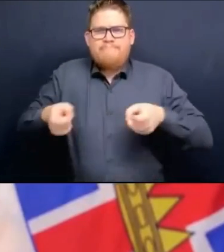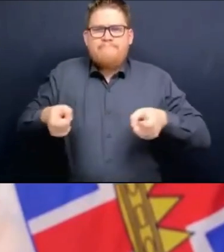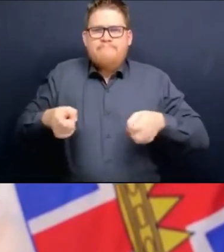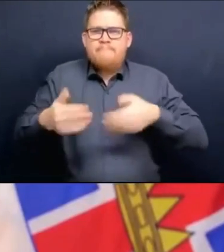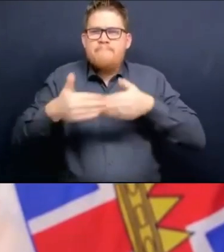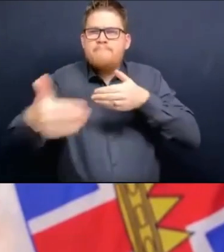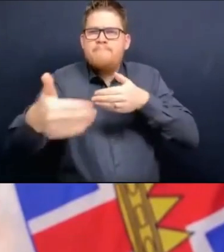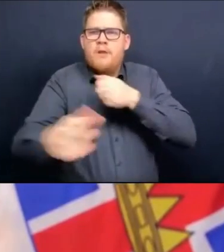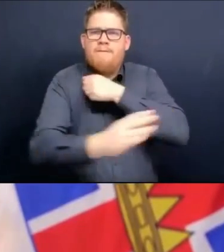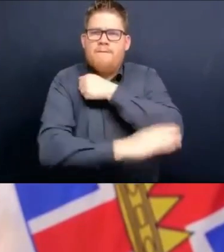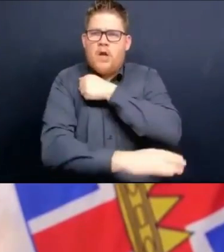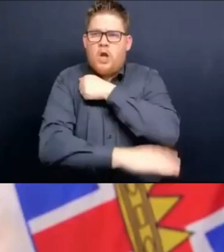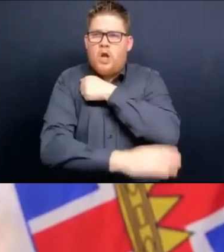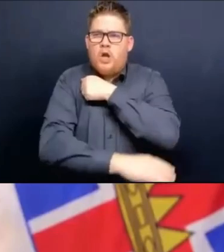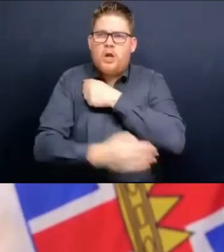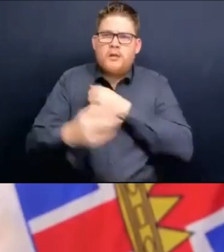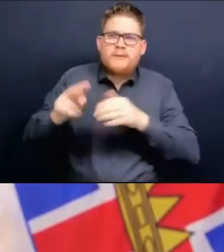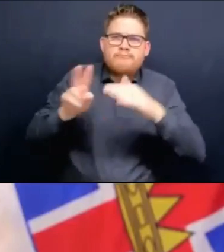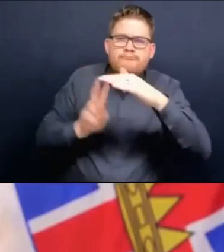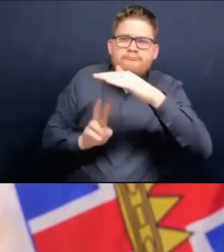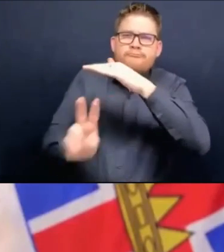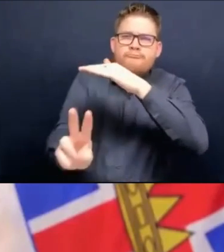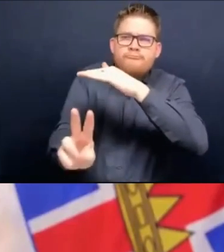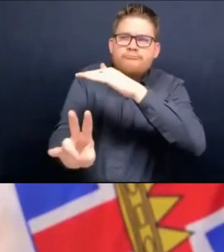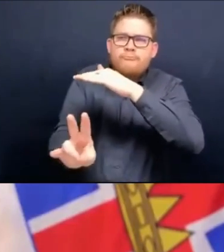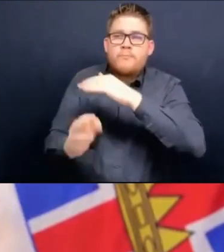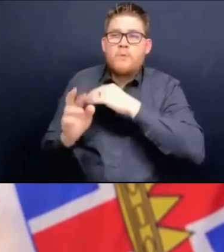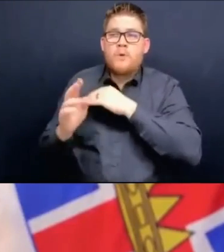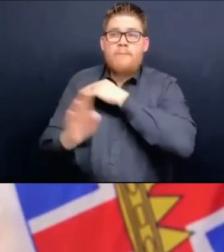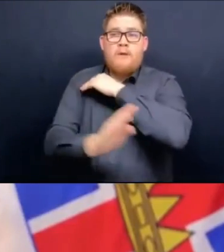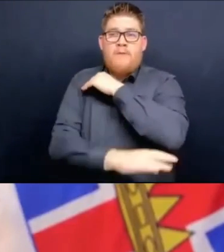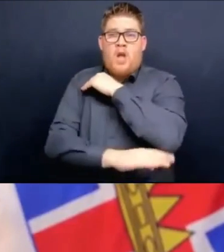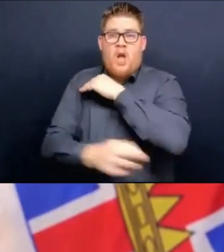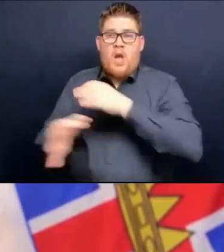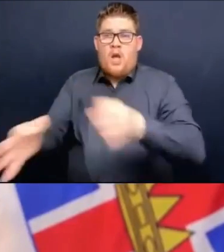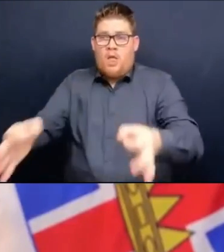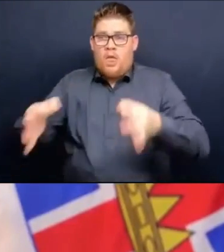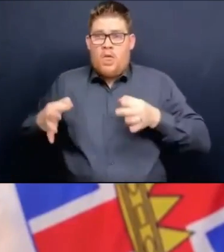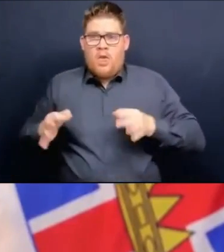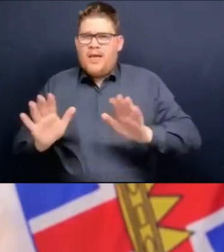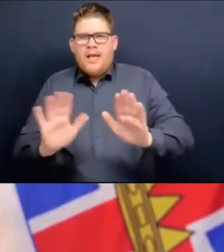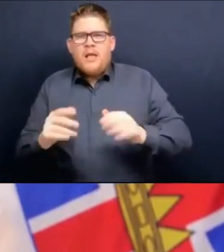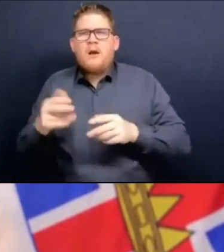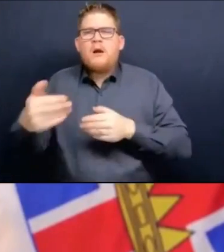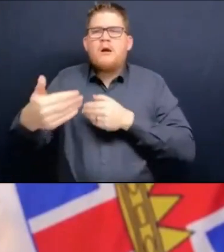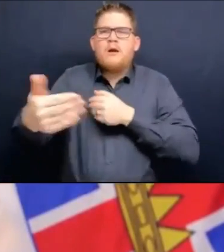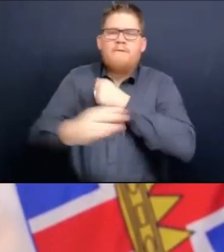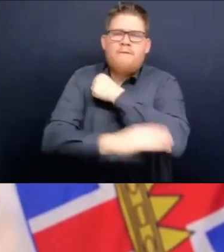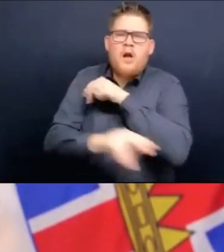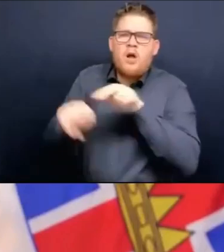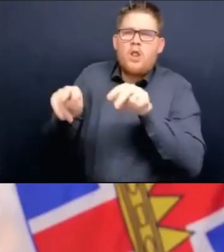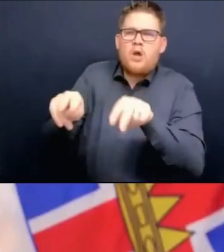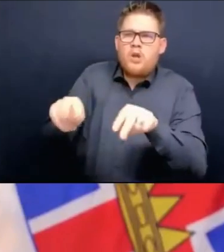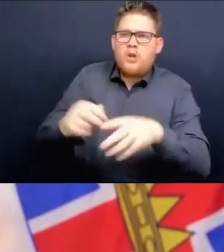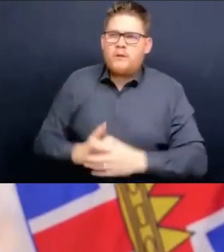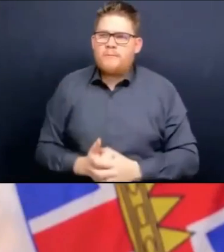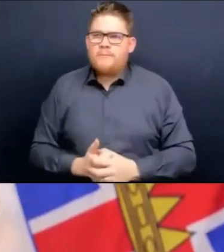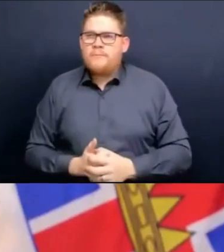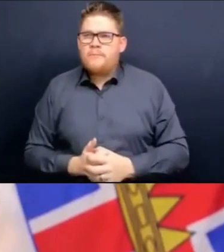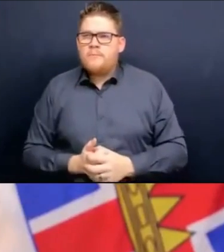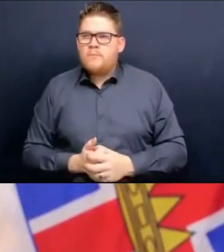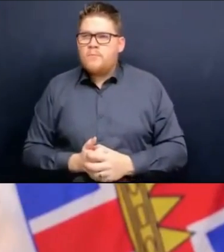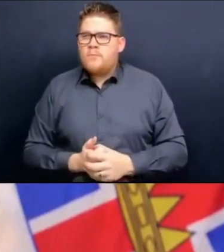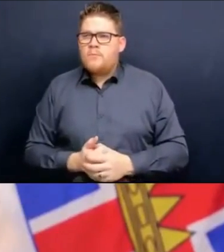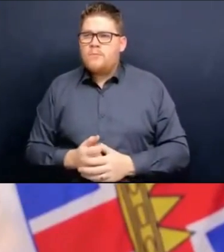not before that. But what we need to look at is, you know, who's most at risk? Who will be most at risk during that period of